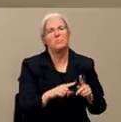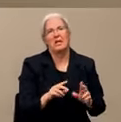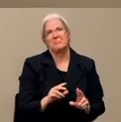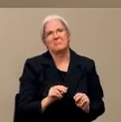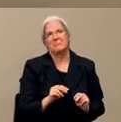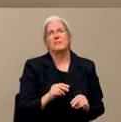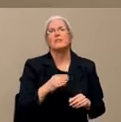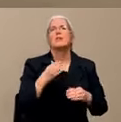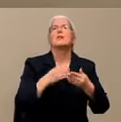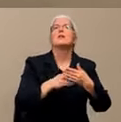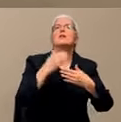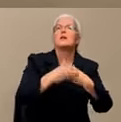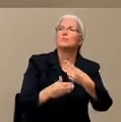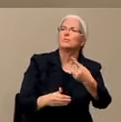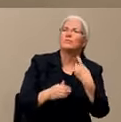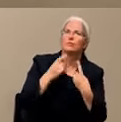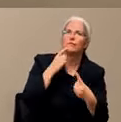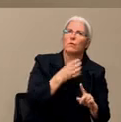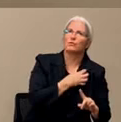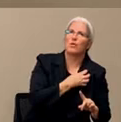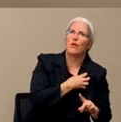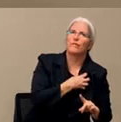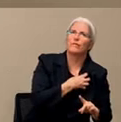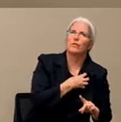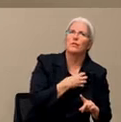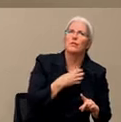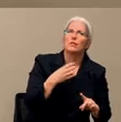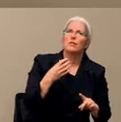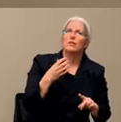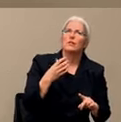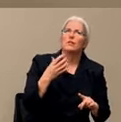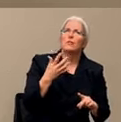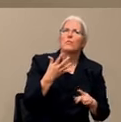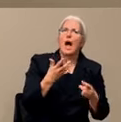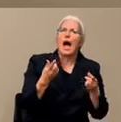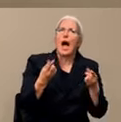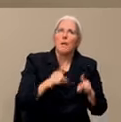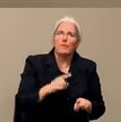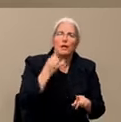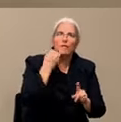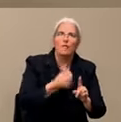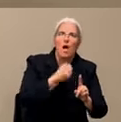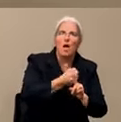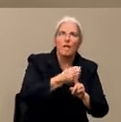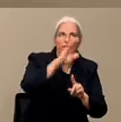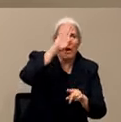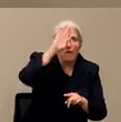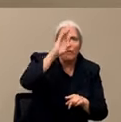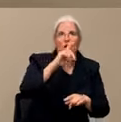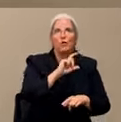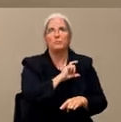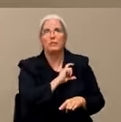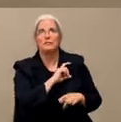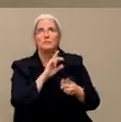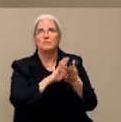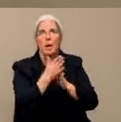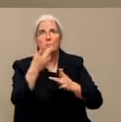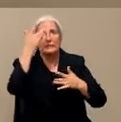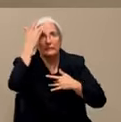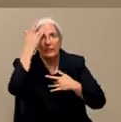Sheriff, what happens when our first responders get sick? Okay. Yeah. Obviously, that is a major concern of ours as well.